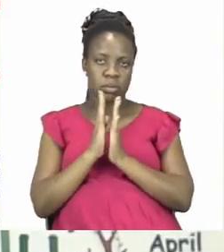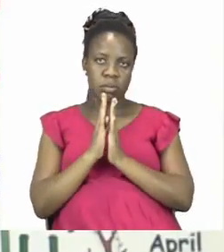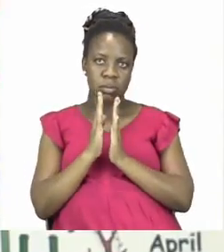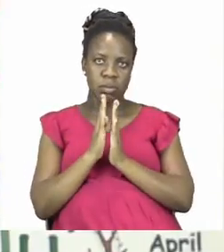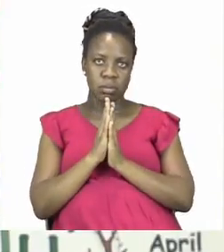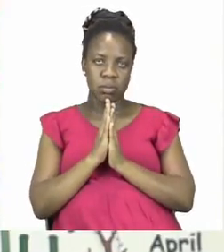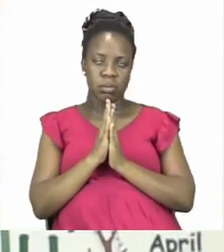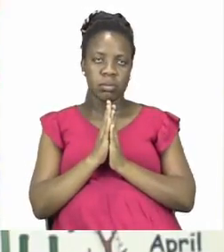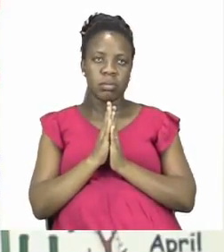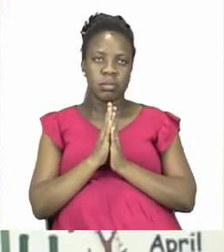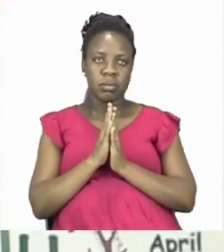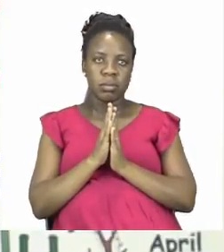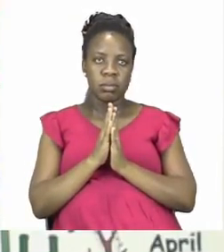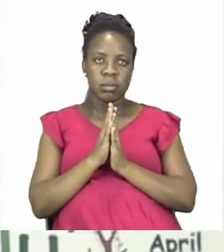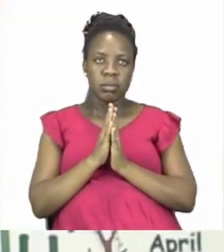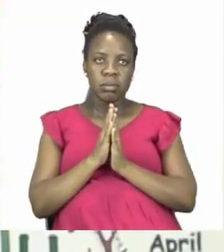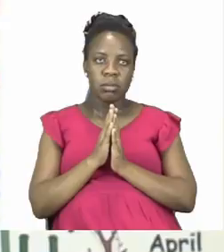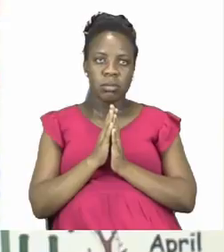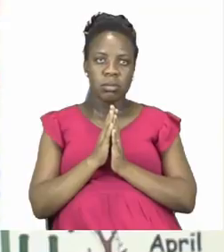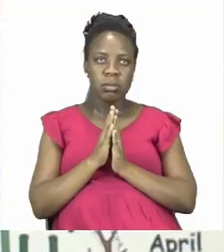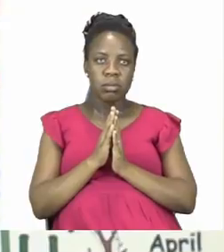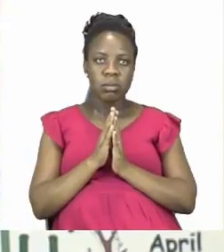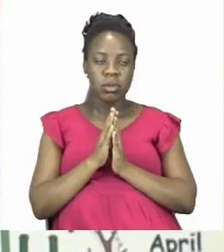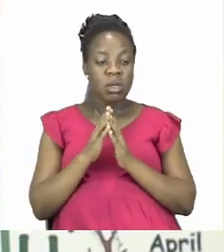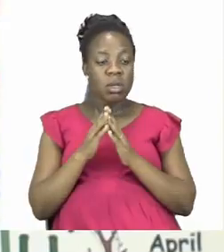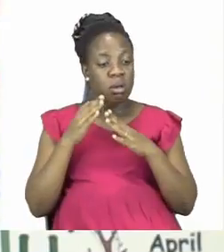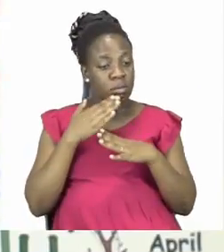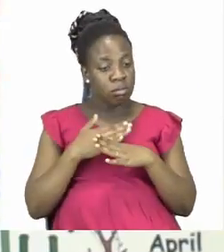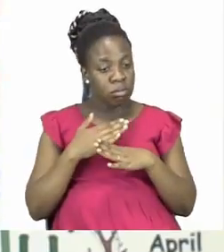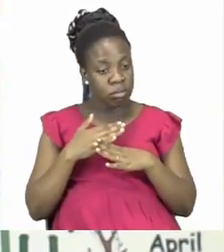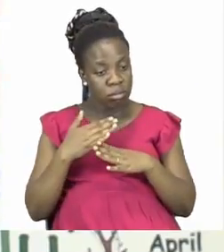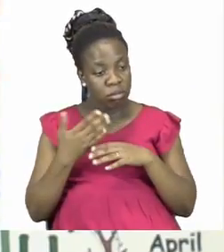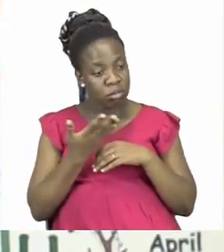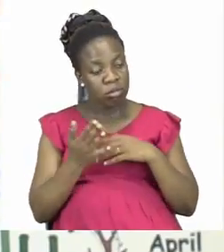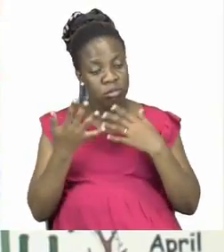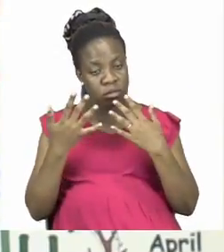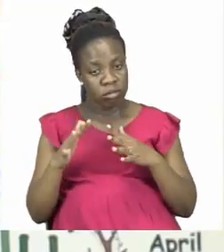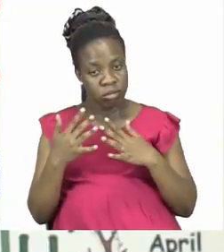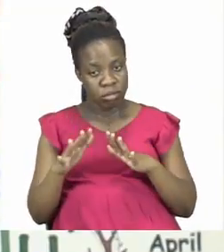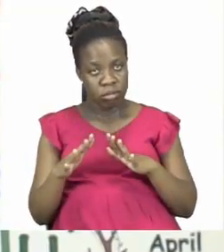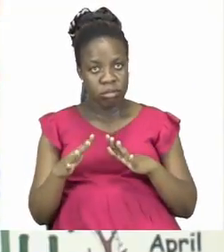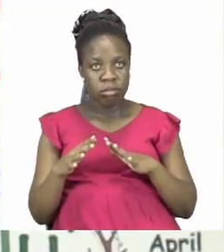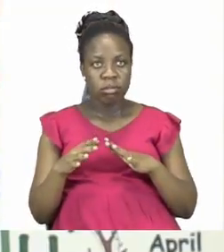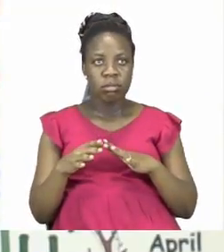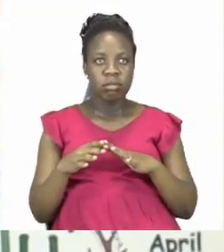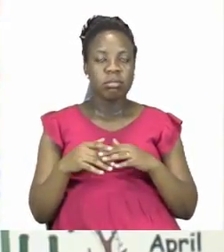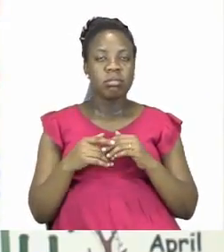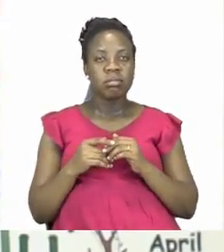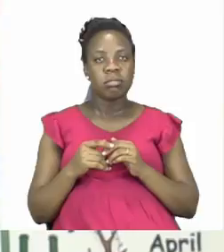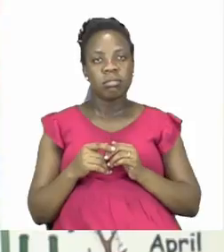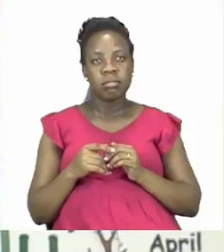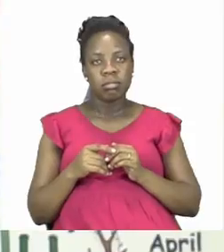answer. Alright boys and girls. I'm now going to leave you to finish all your sums and work out